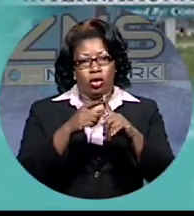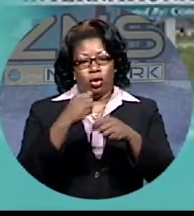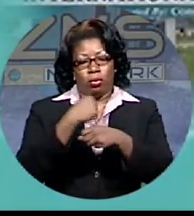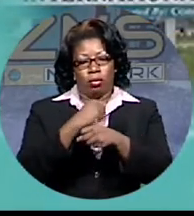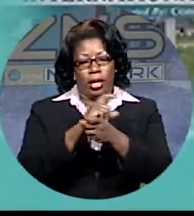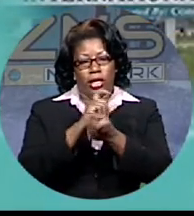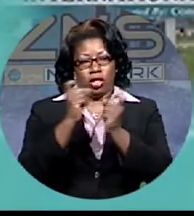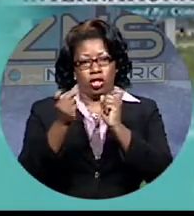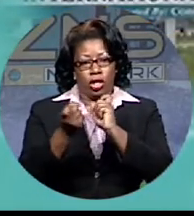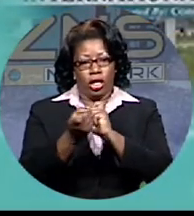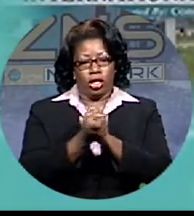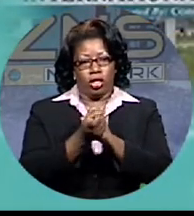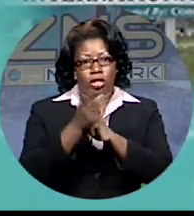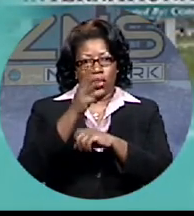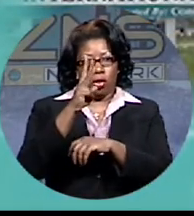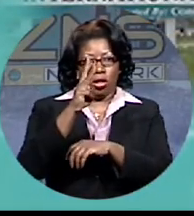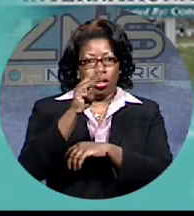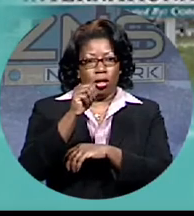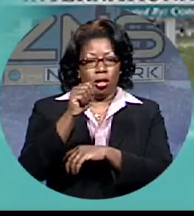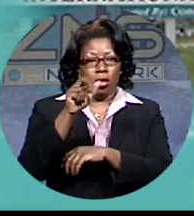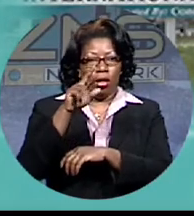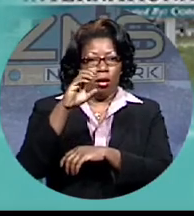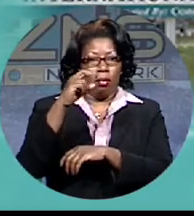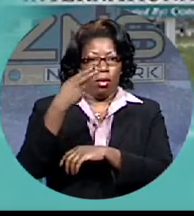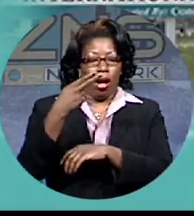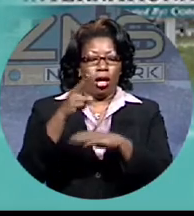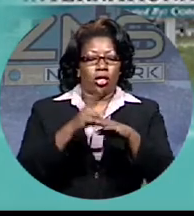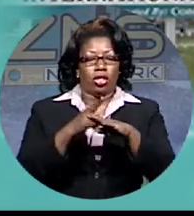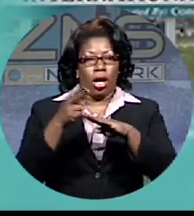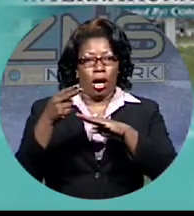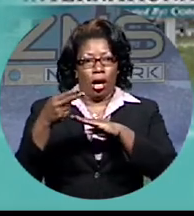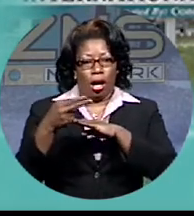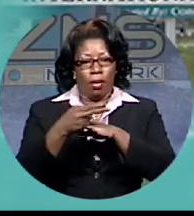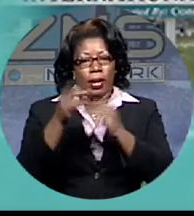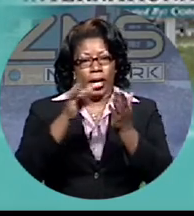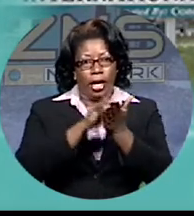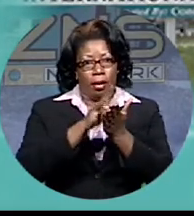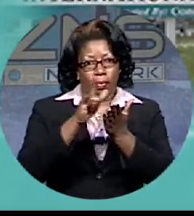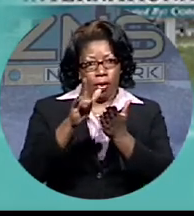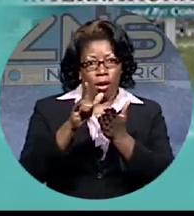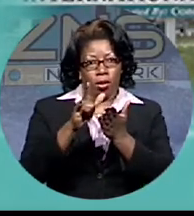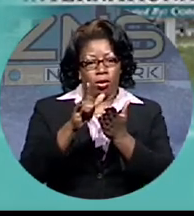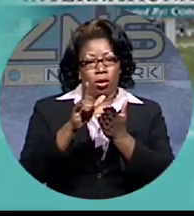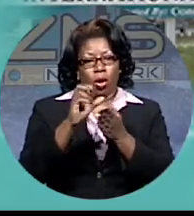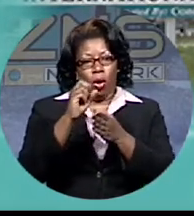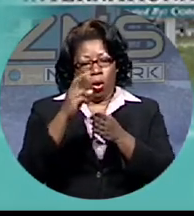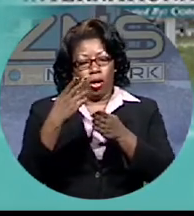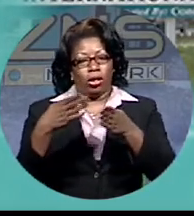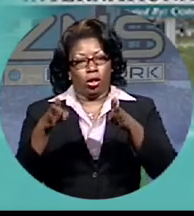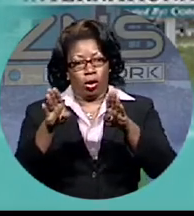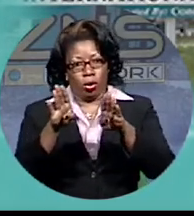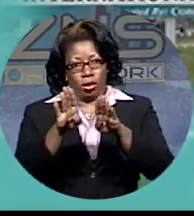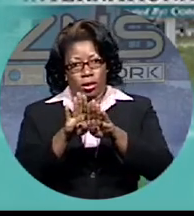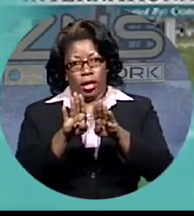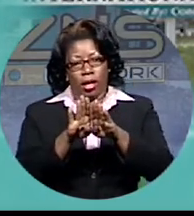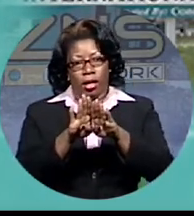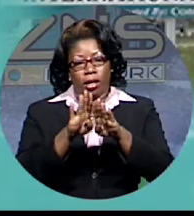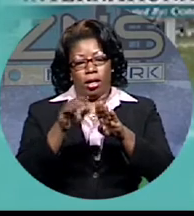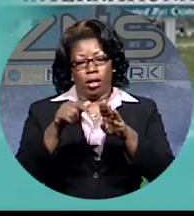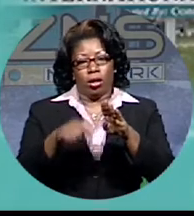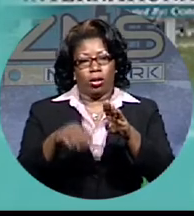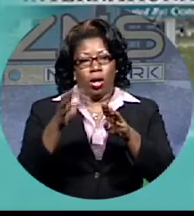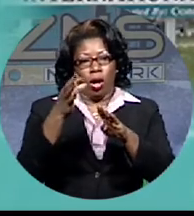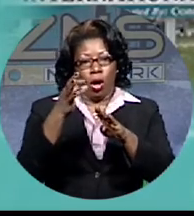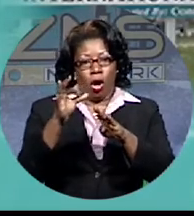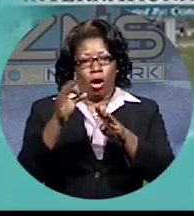changes to the Marsh Harbor Airport or face the shutdown of American routes. Responding to claims in a local daily, the transport minister, Glenis